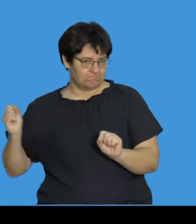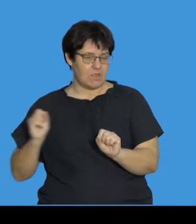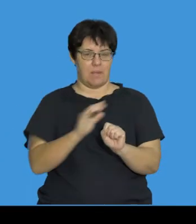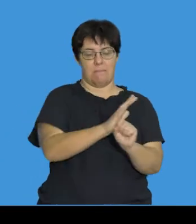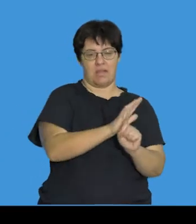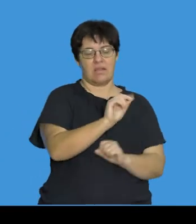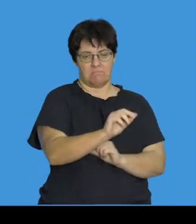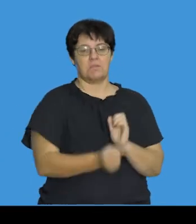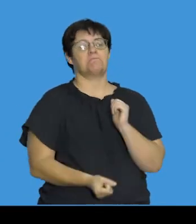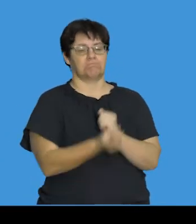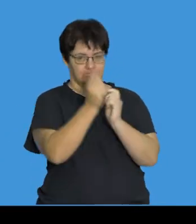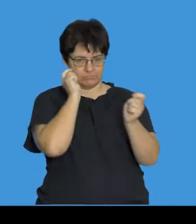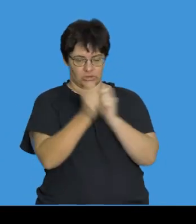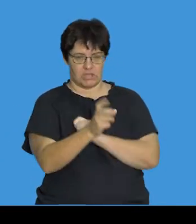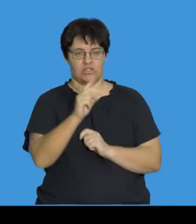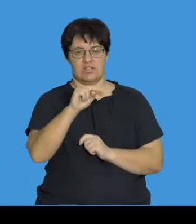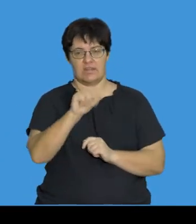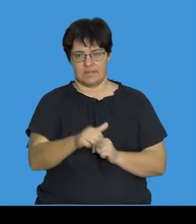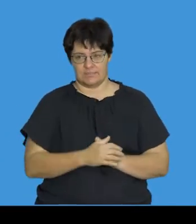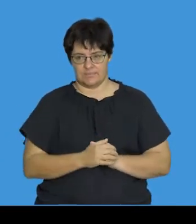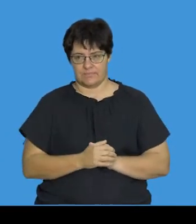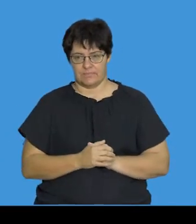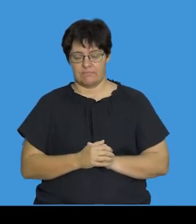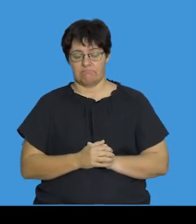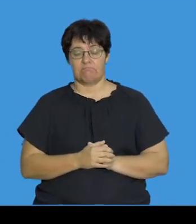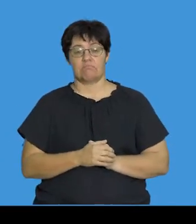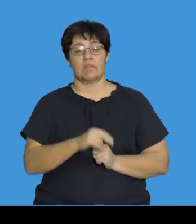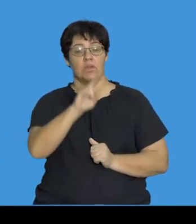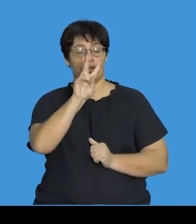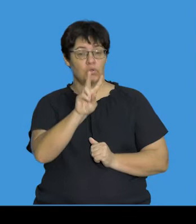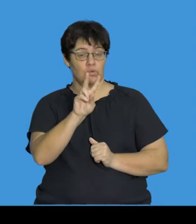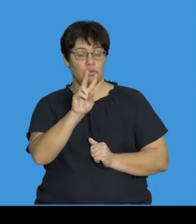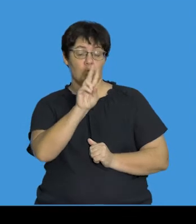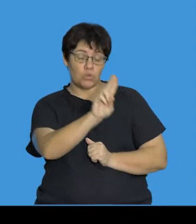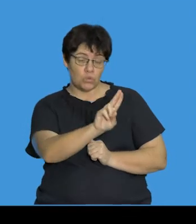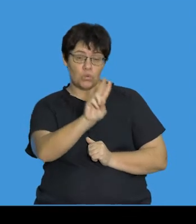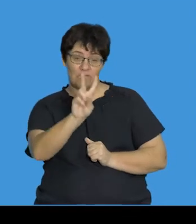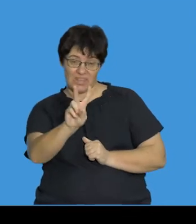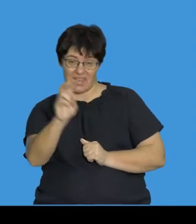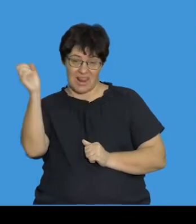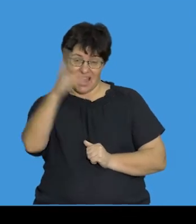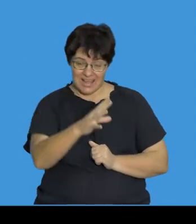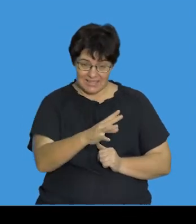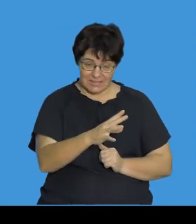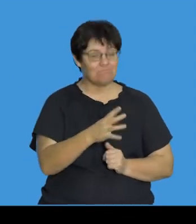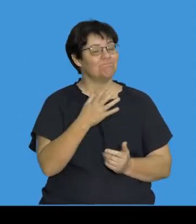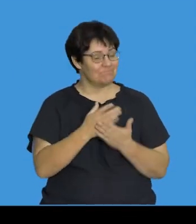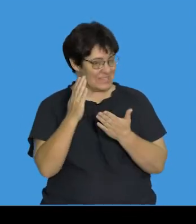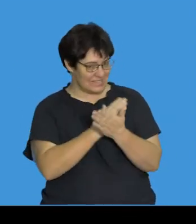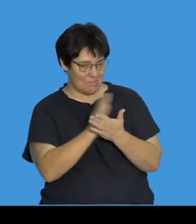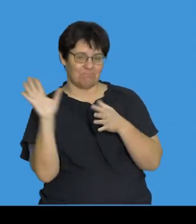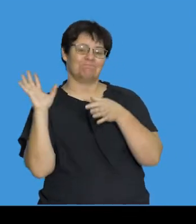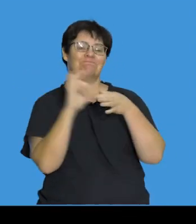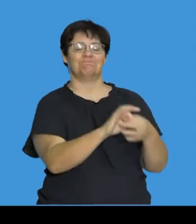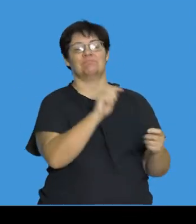that can trigger these changes in the DNA. We know that there are certain ultraviolet lights that can be